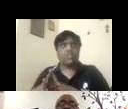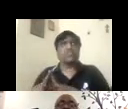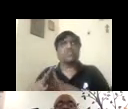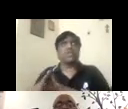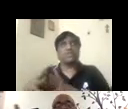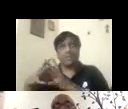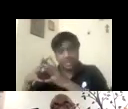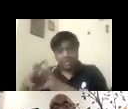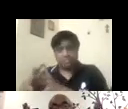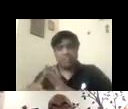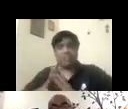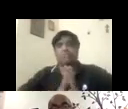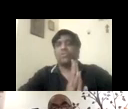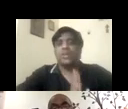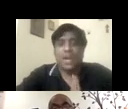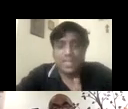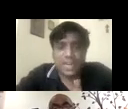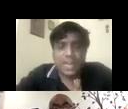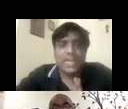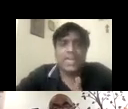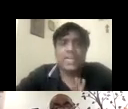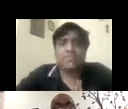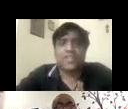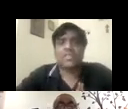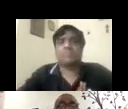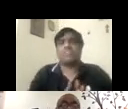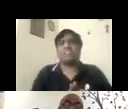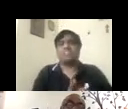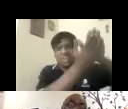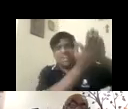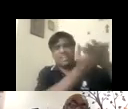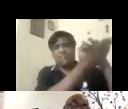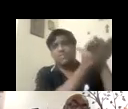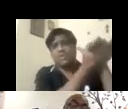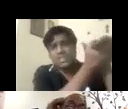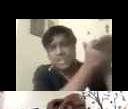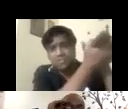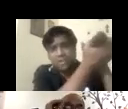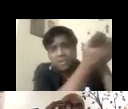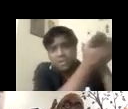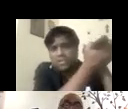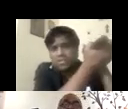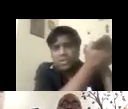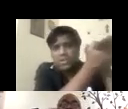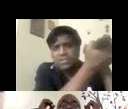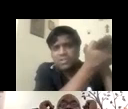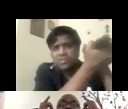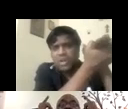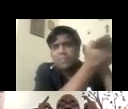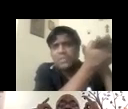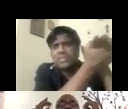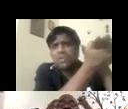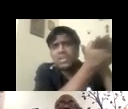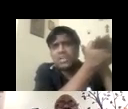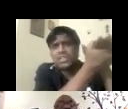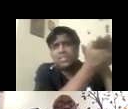conversation was great, very deep level of understanding. I'll take it one step even at a higher level to understand what